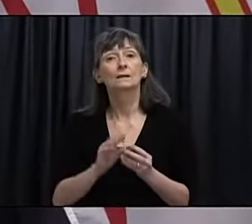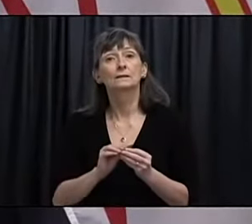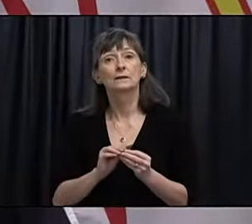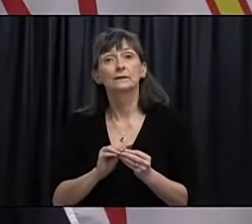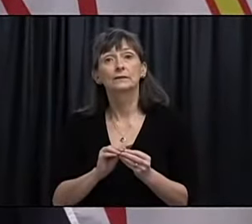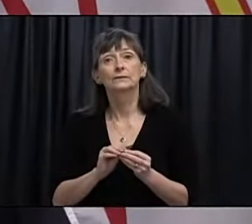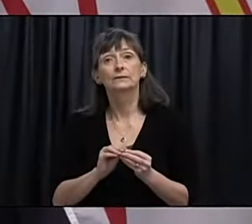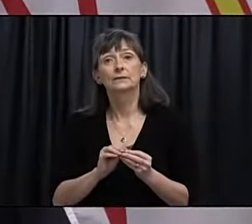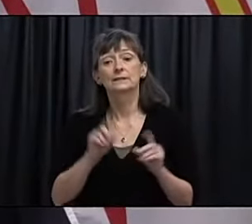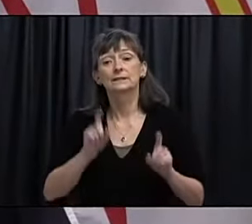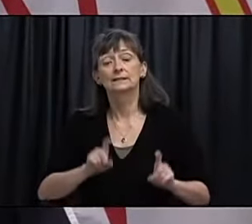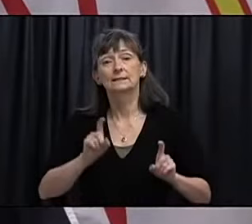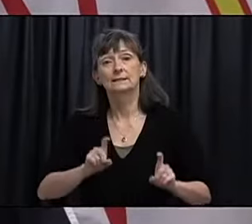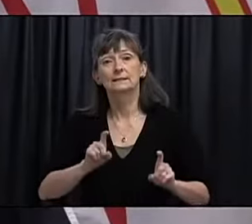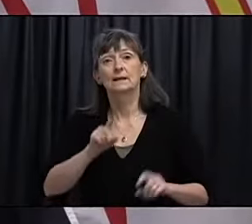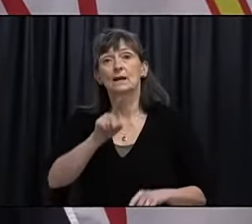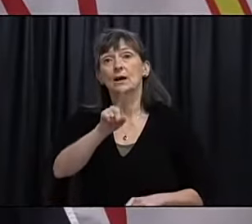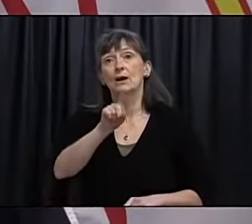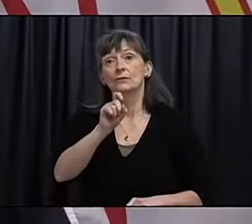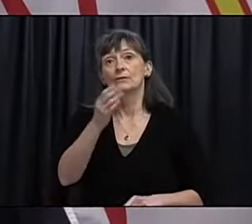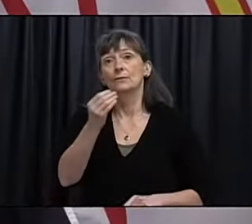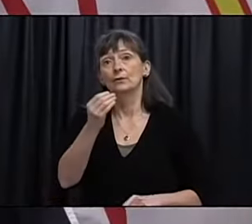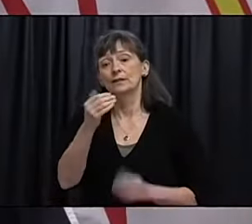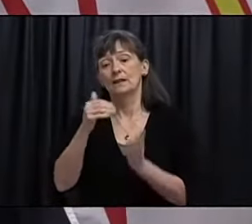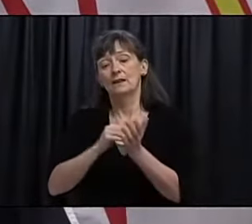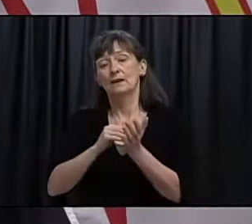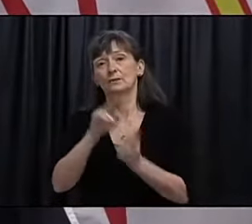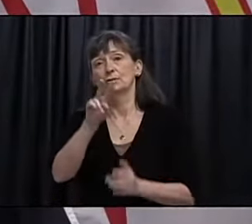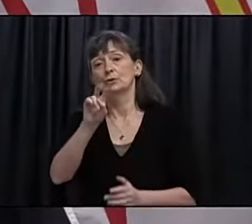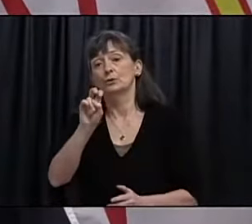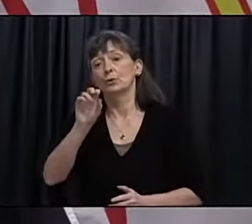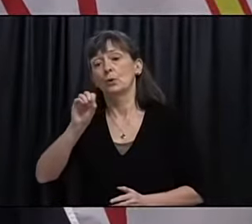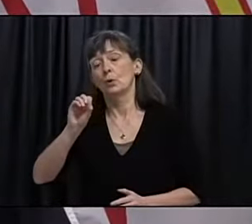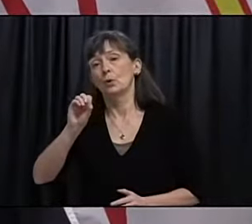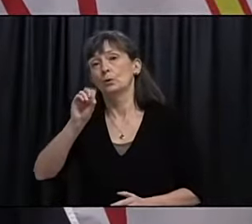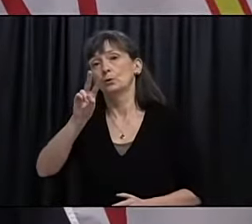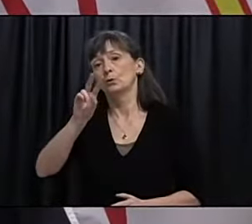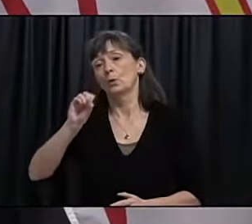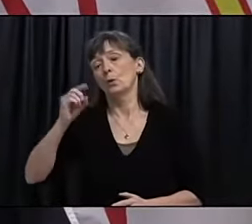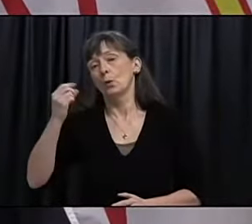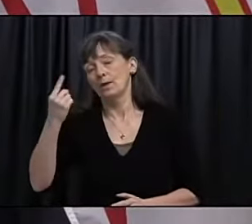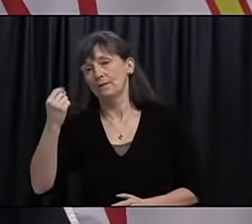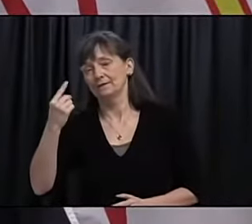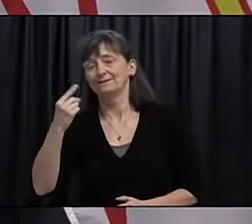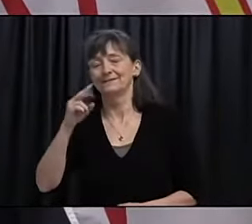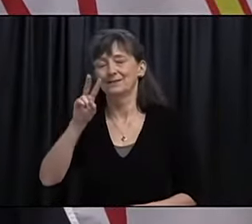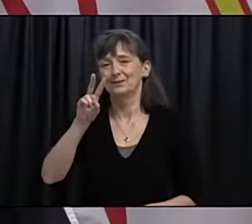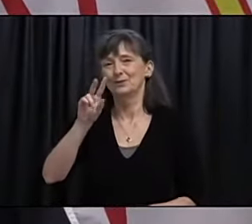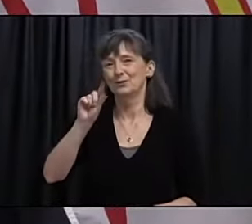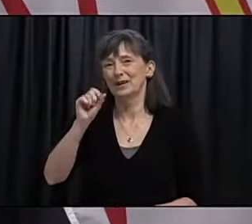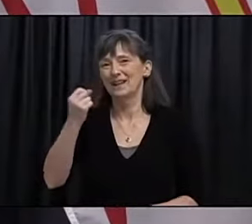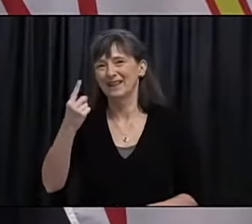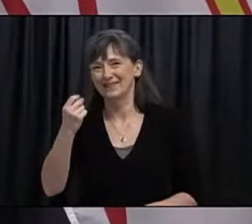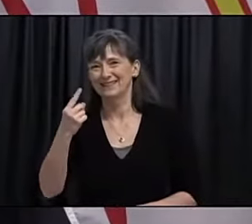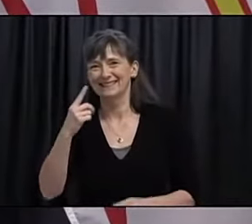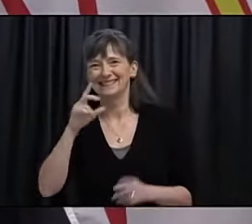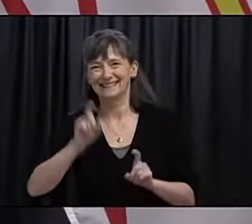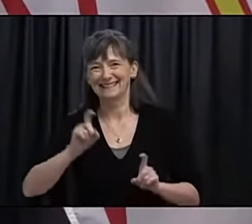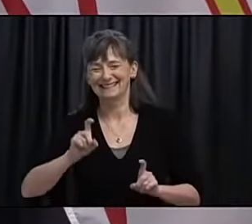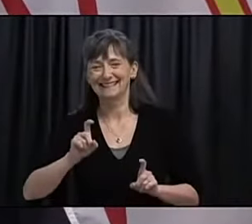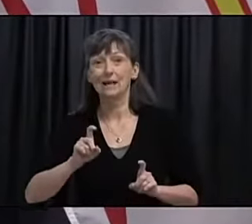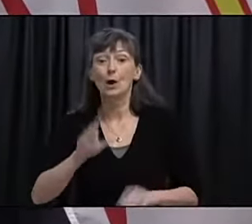114,211 people have been tested to date. The continued low case